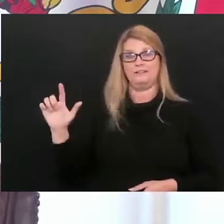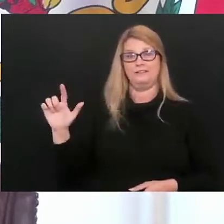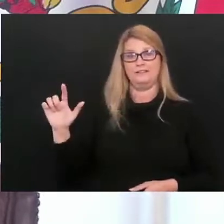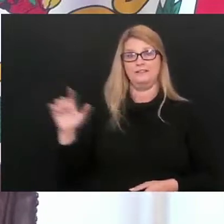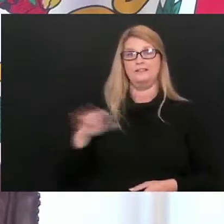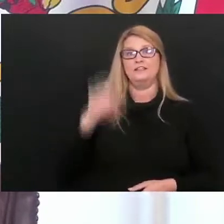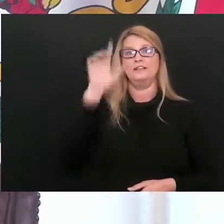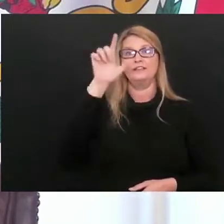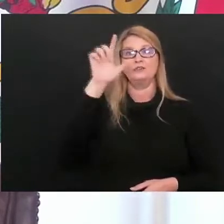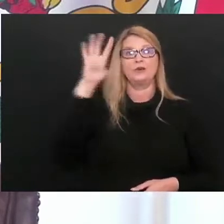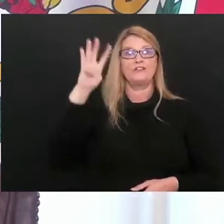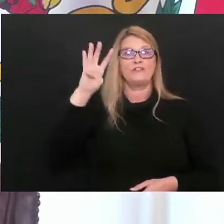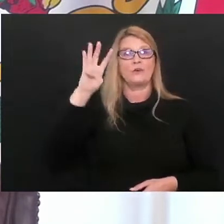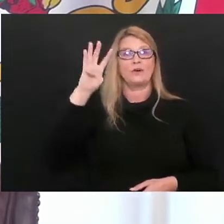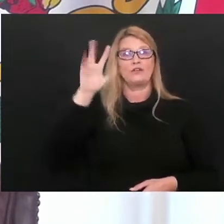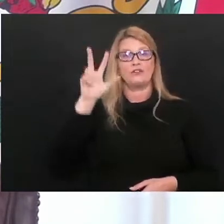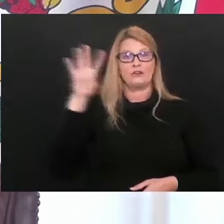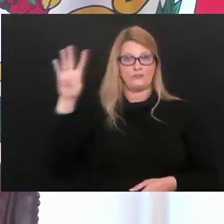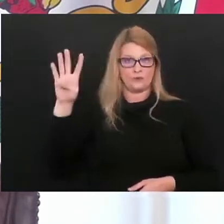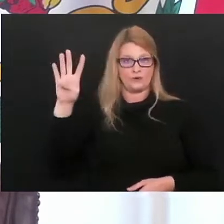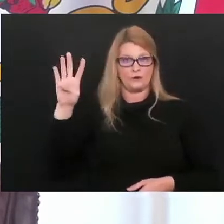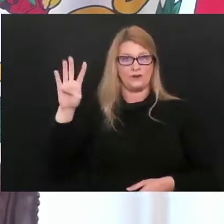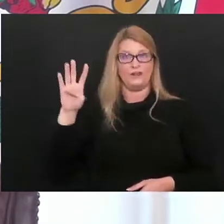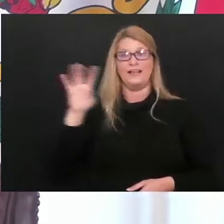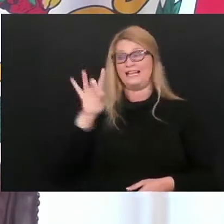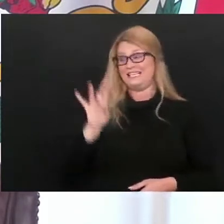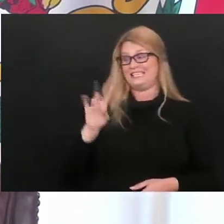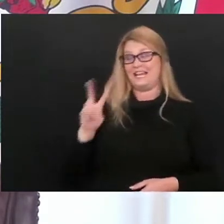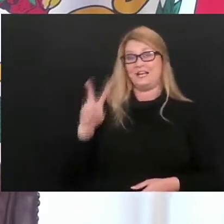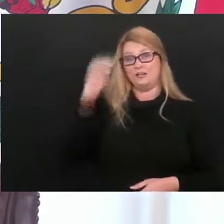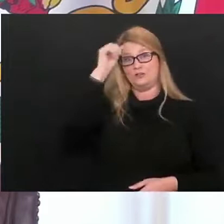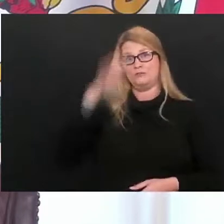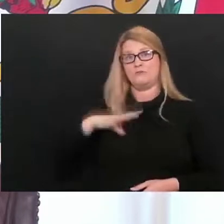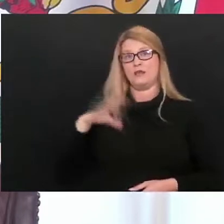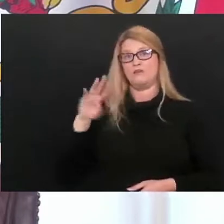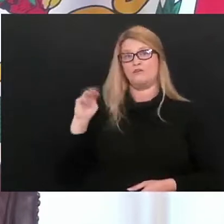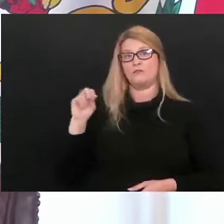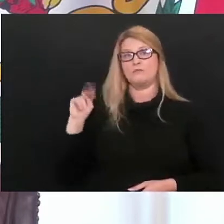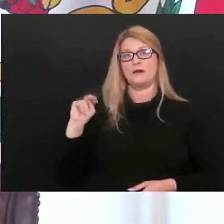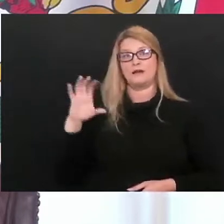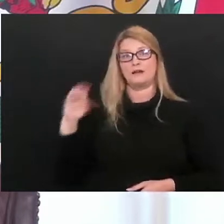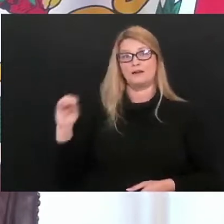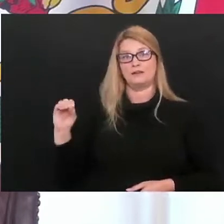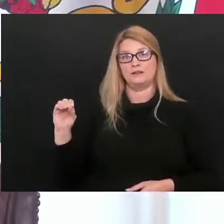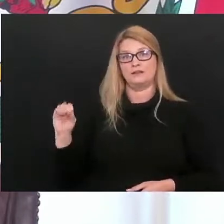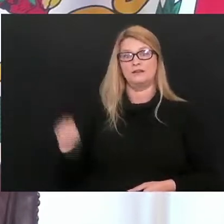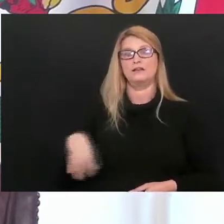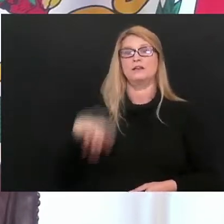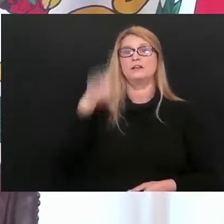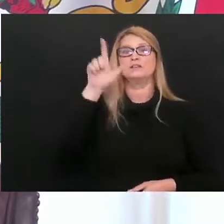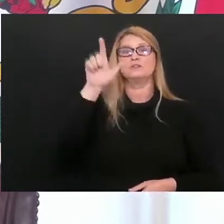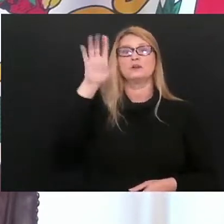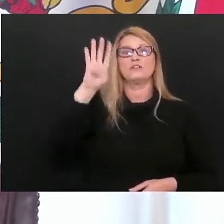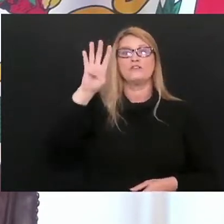Our 2,434th death is an 82-year-old male from Mongahelia County. Our 2